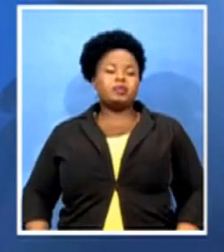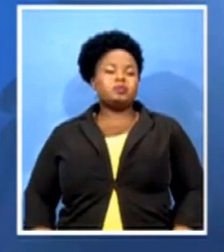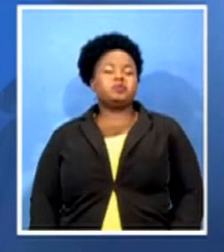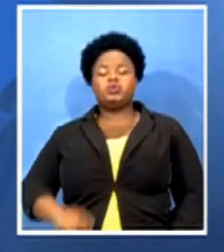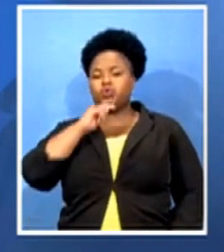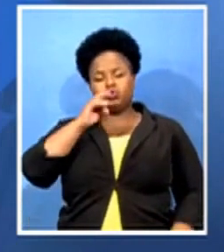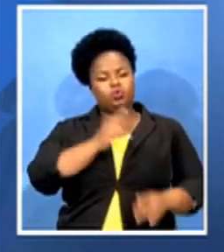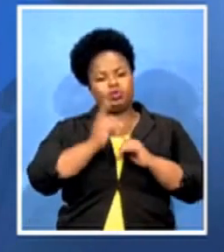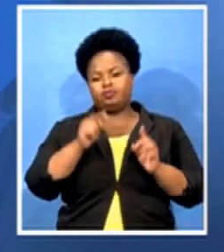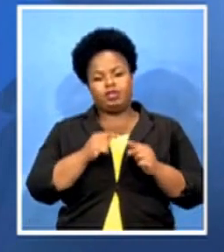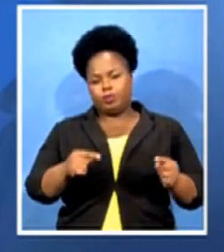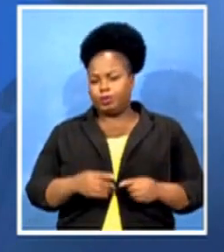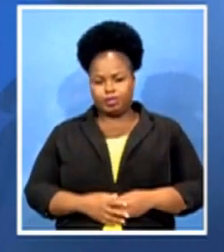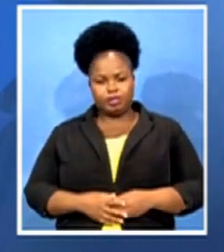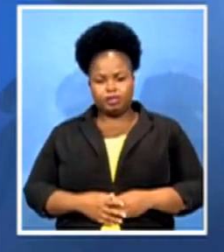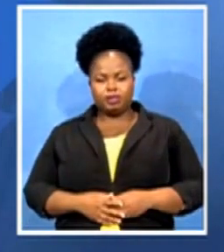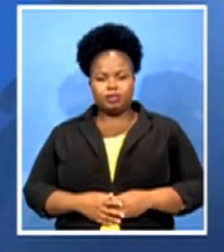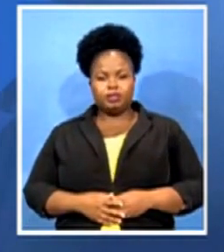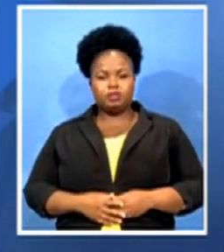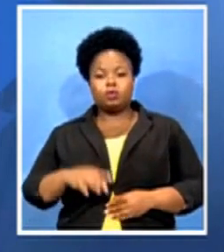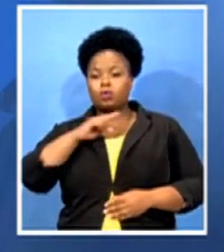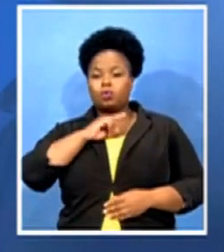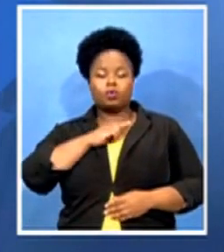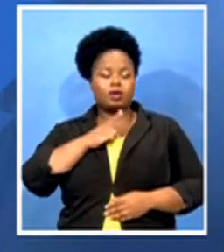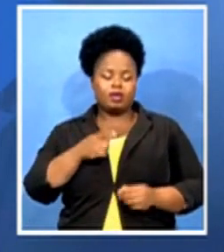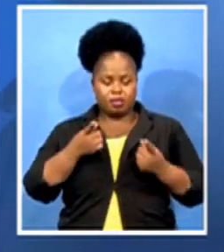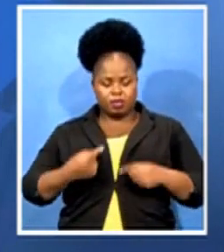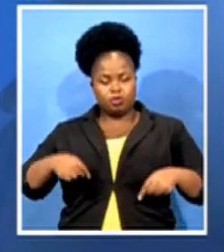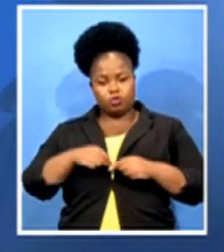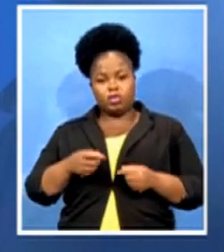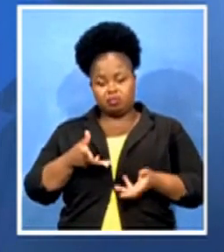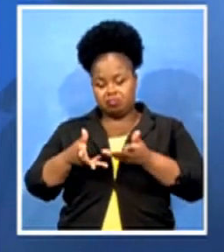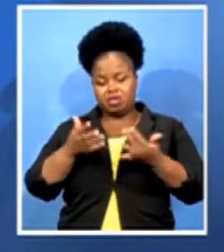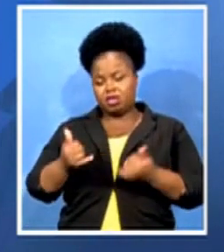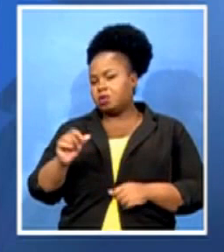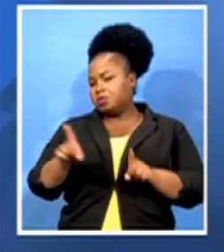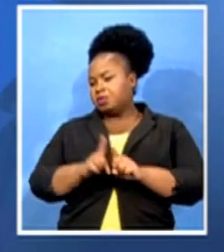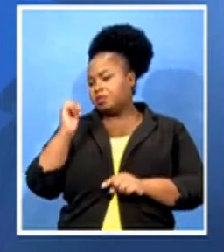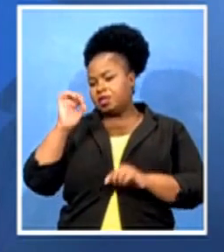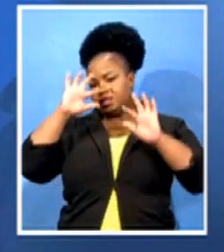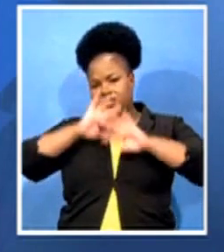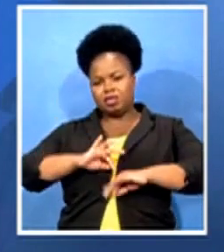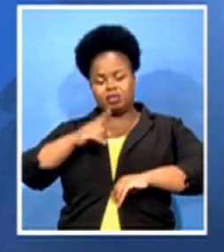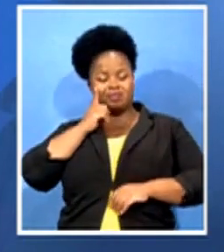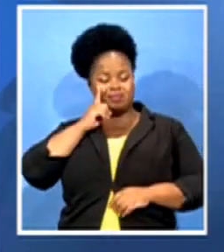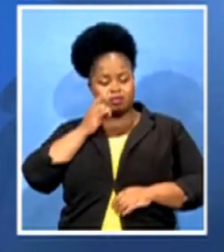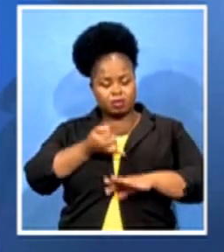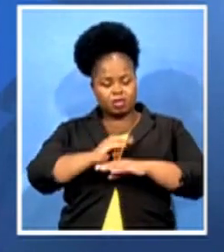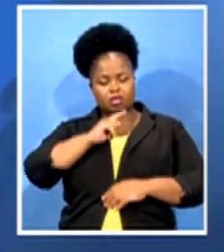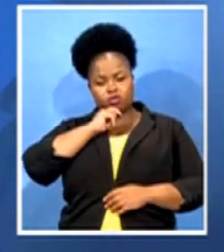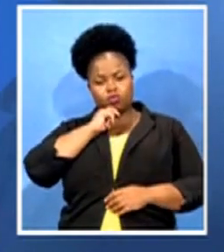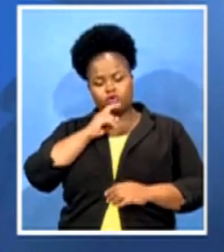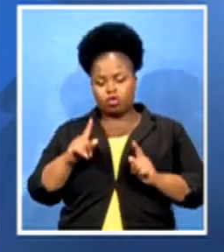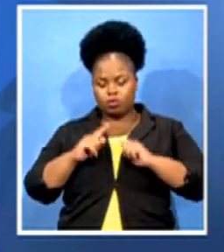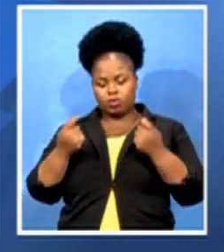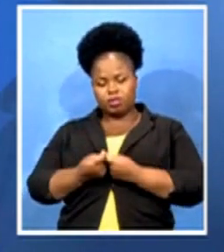battle. Because as we are speaking, even last night, I was checking early this morning with my team and my managers in different